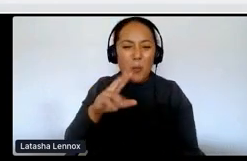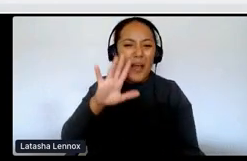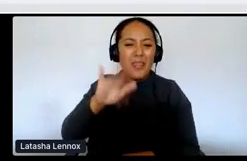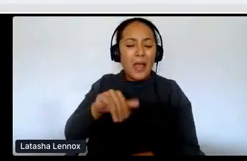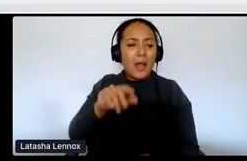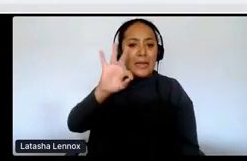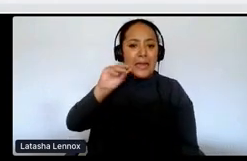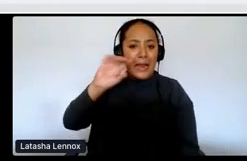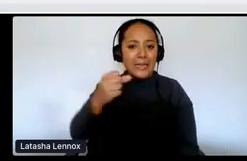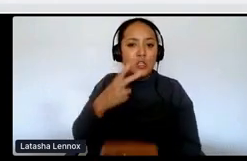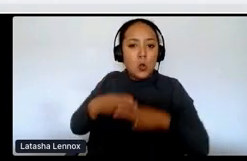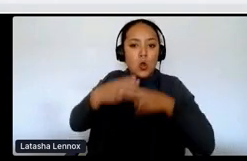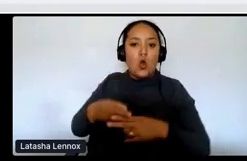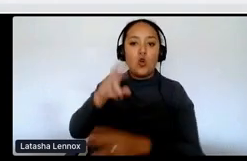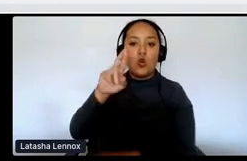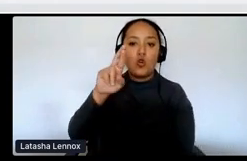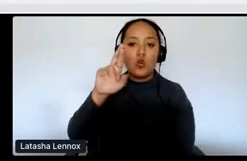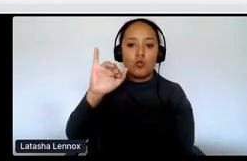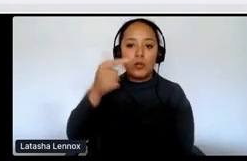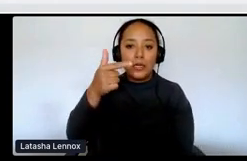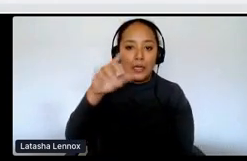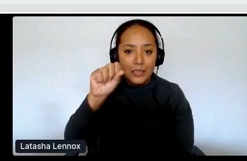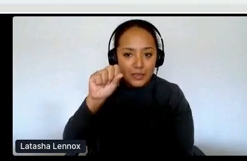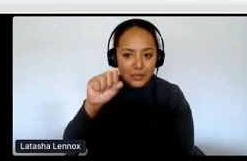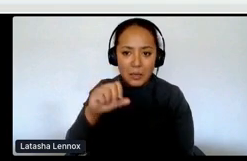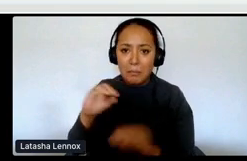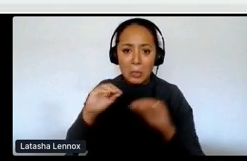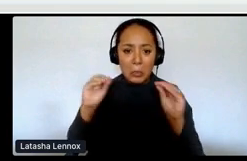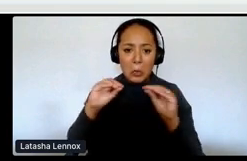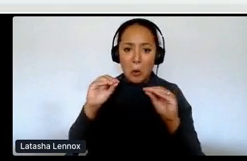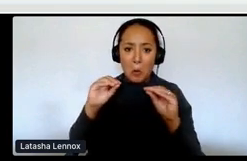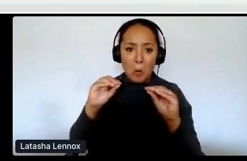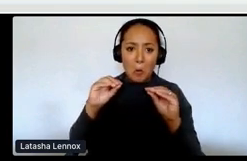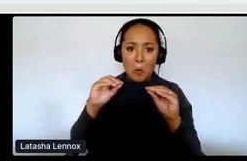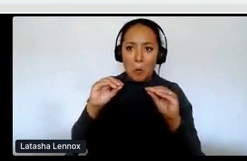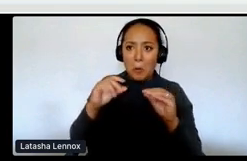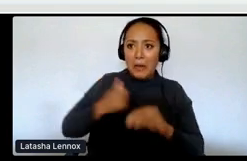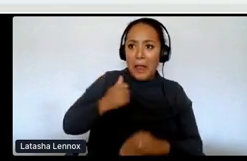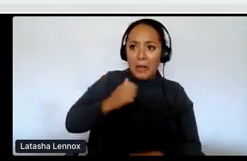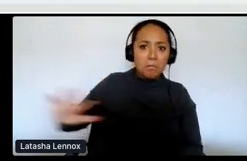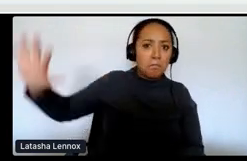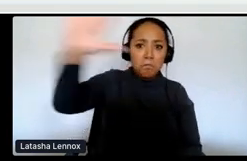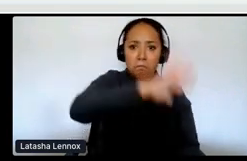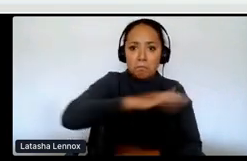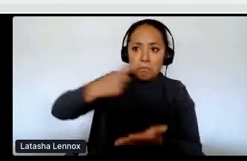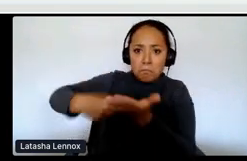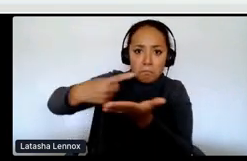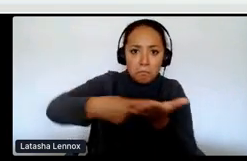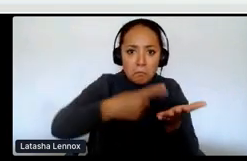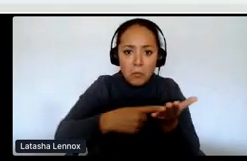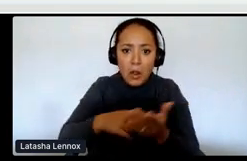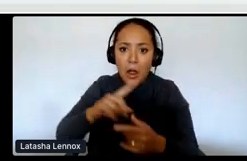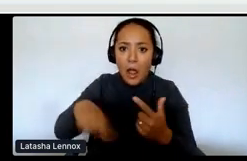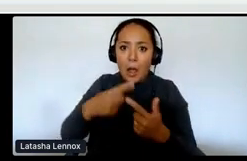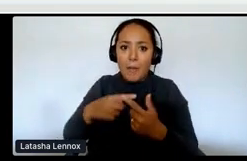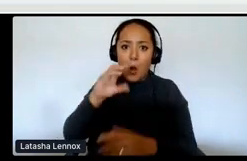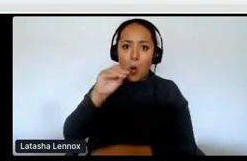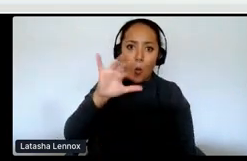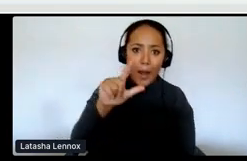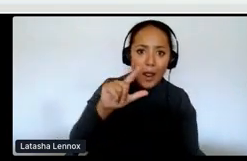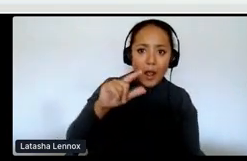Um, no one, there was no national dialogue of going from conventional oil and gas, which is still detrimental